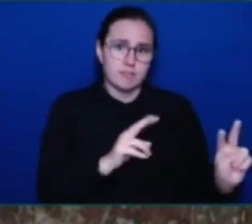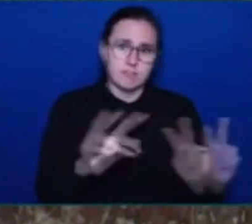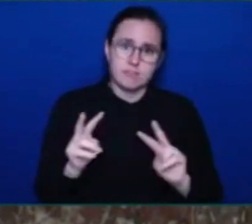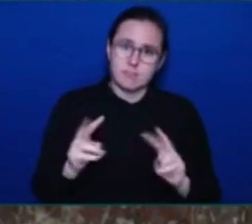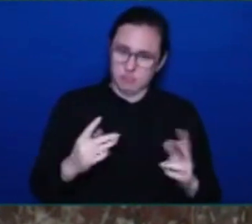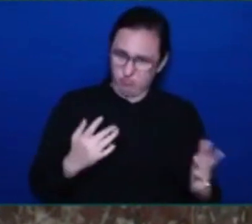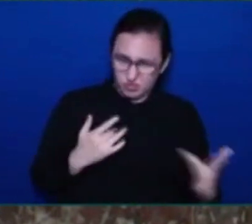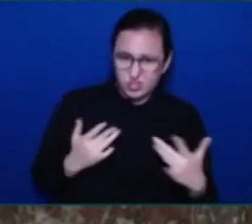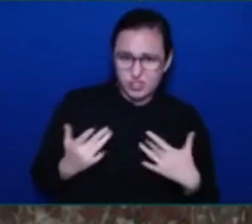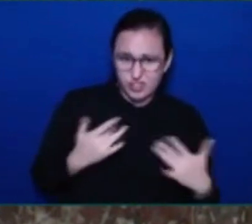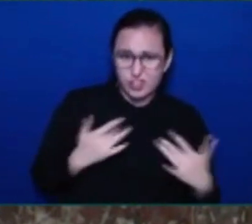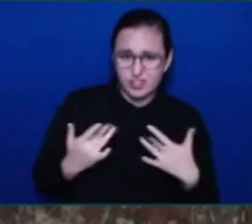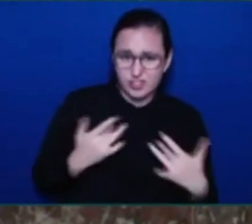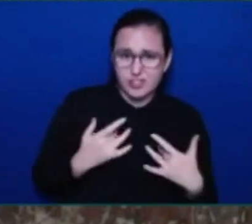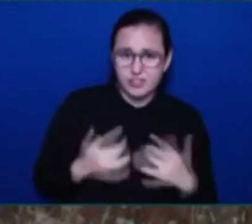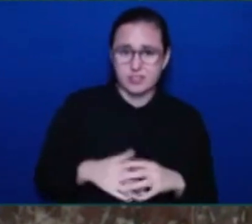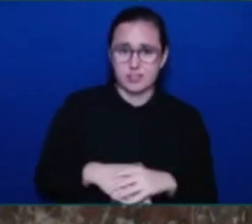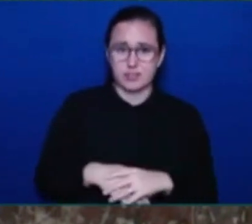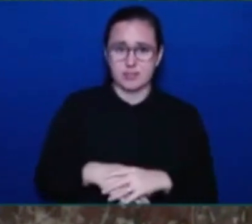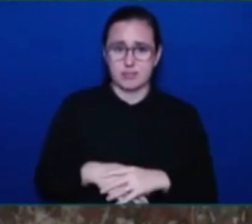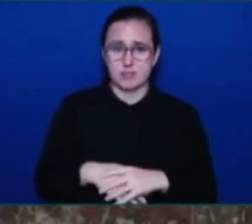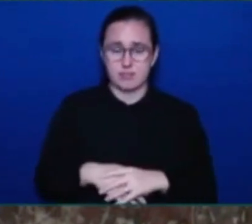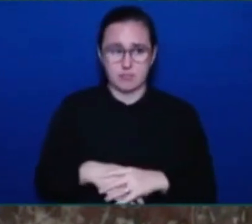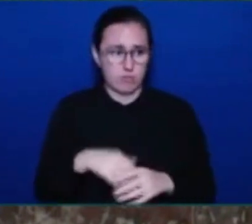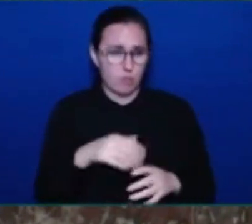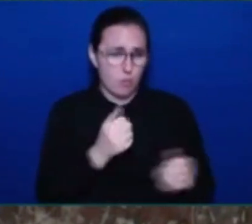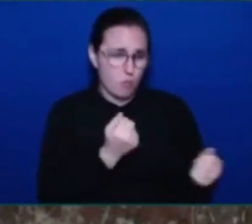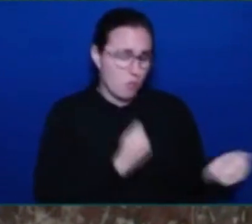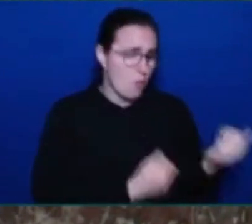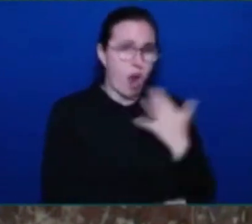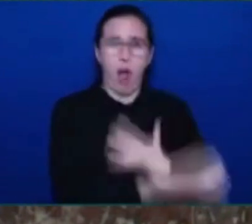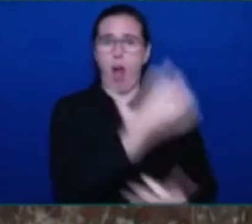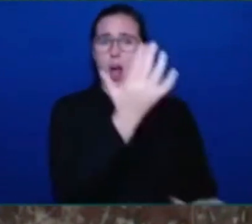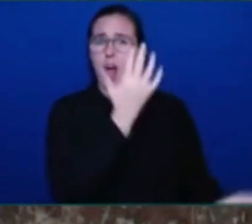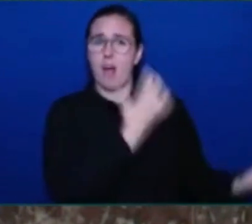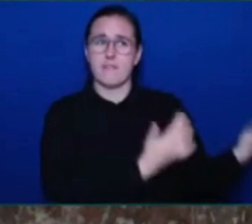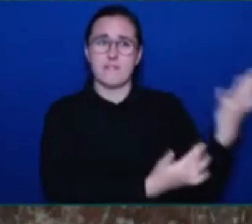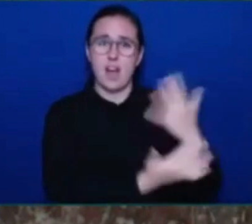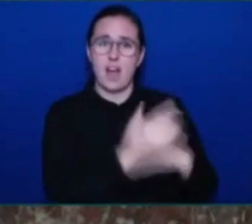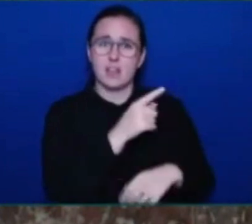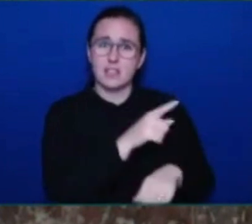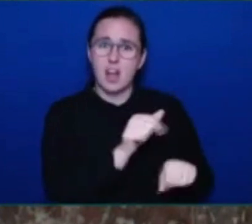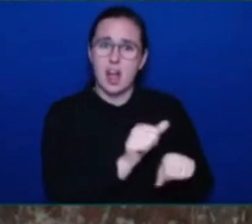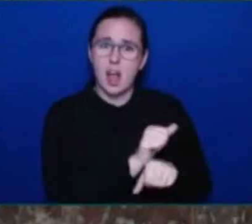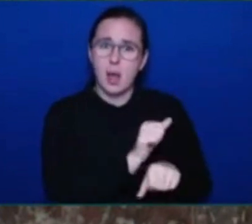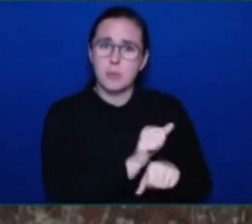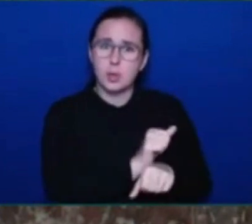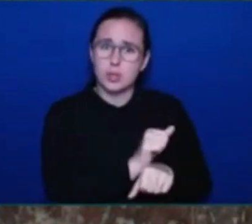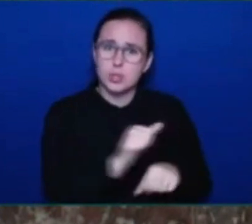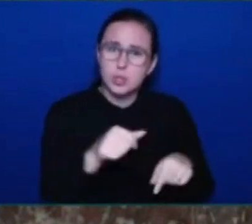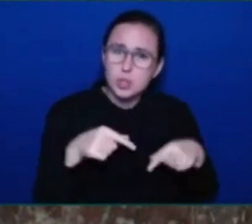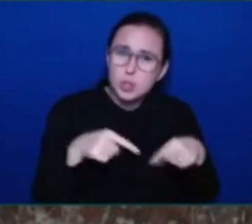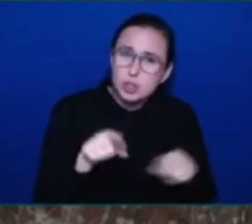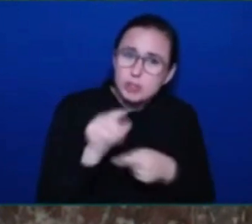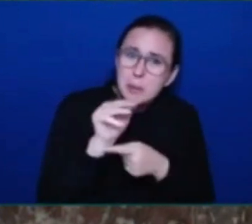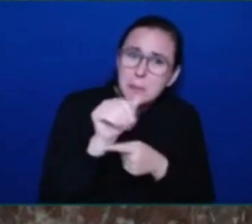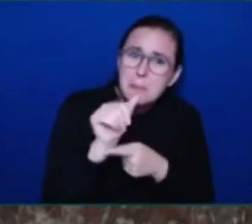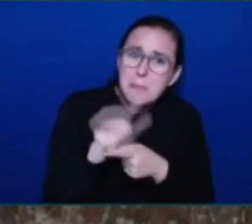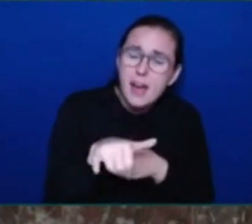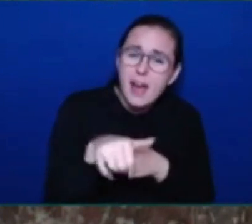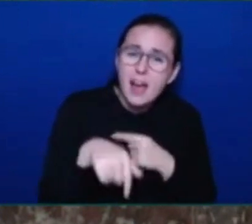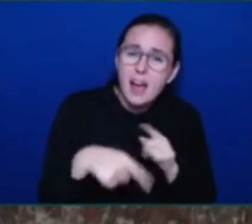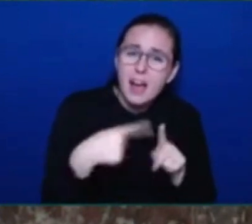out of control in our neighbouring province in May. We see temperatures of 31 degrees a few days ago in the Northwest